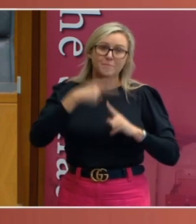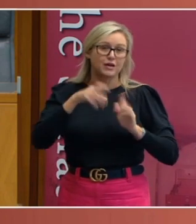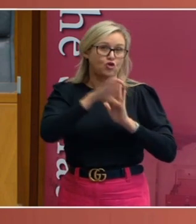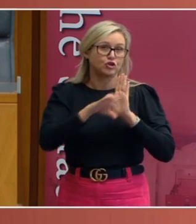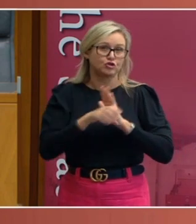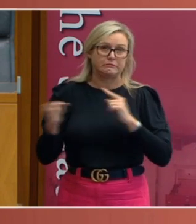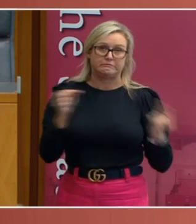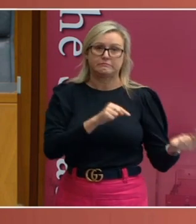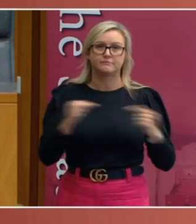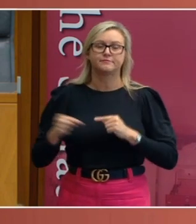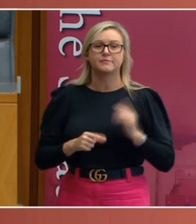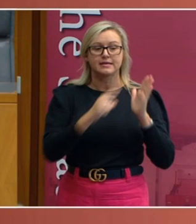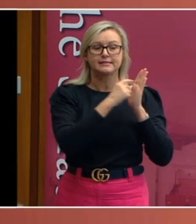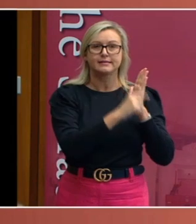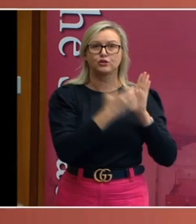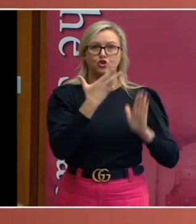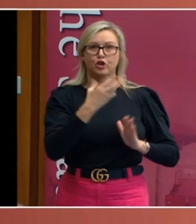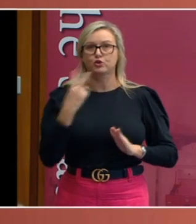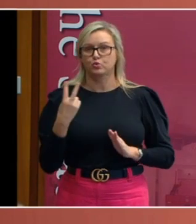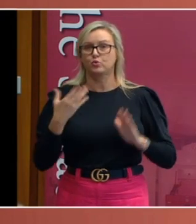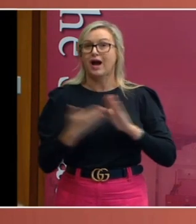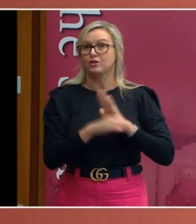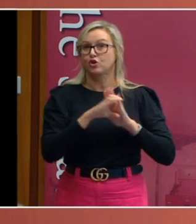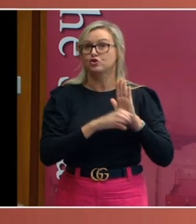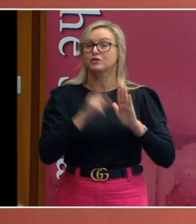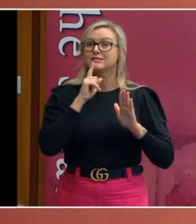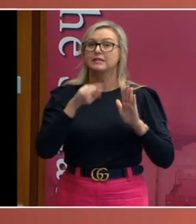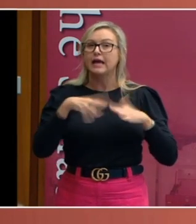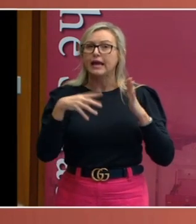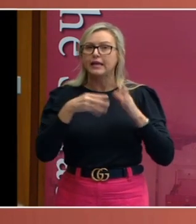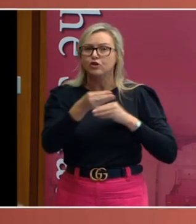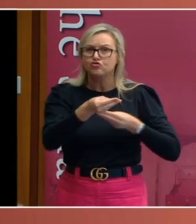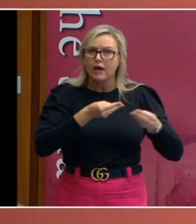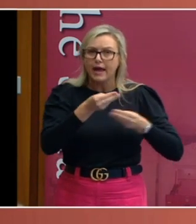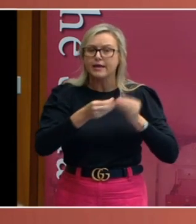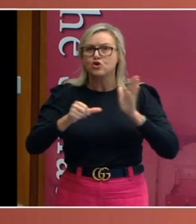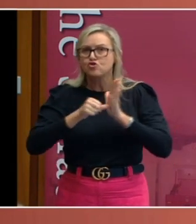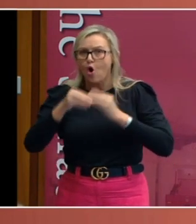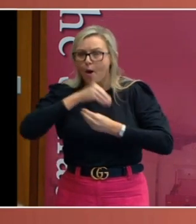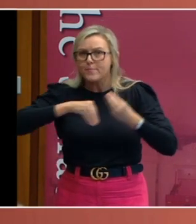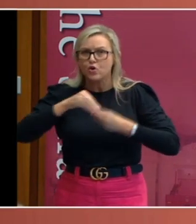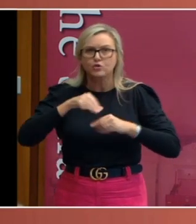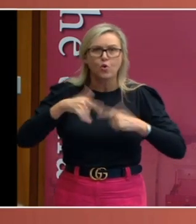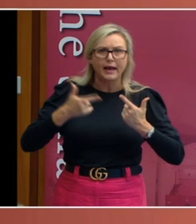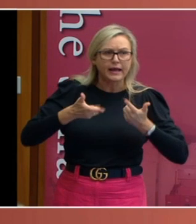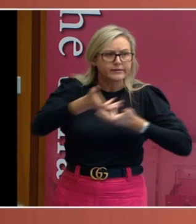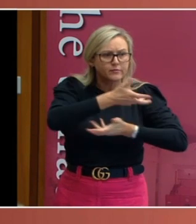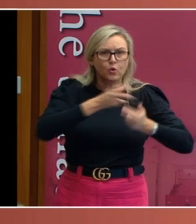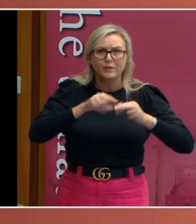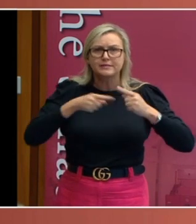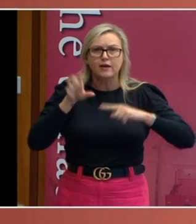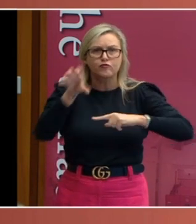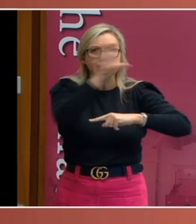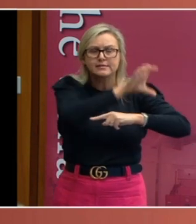92 of the Constitution says that trade, commerce and intercourse among the states shall be